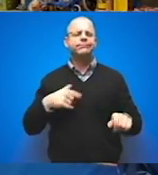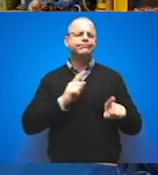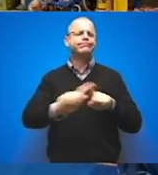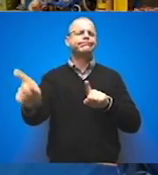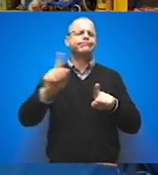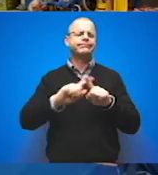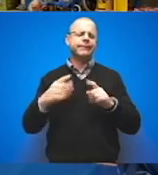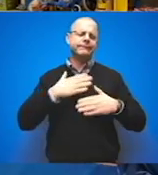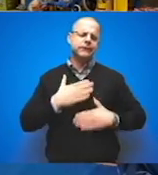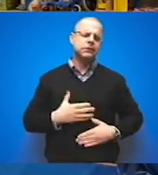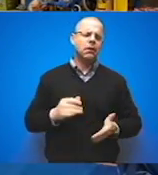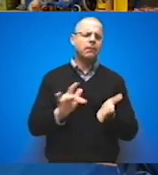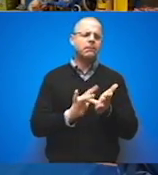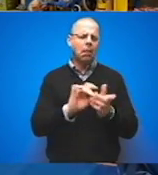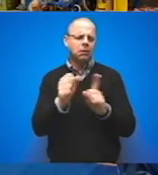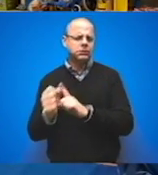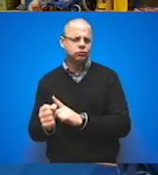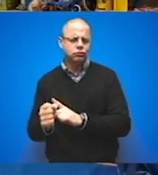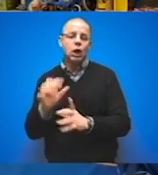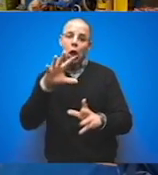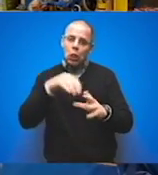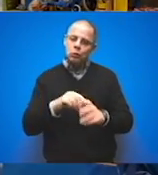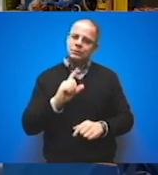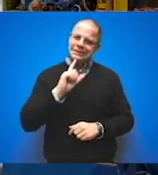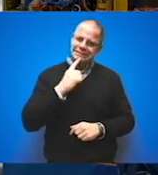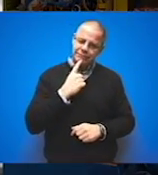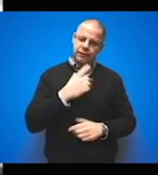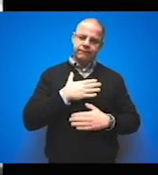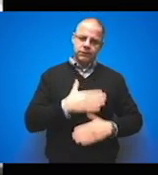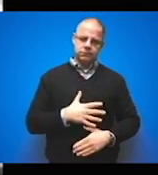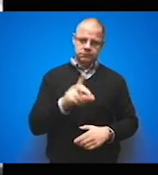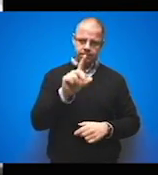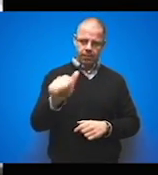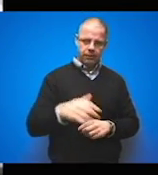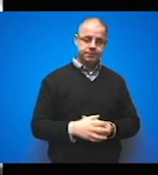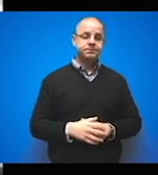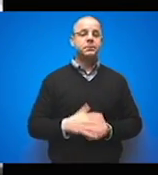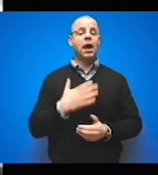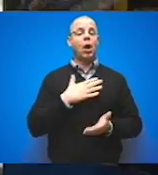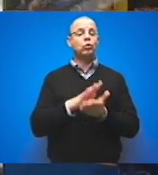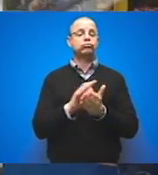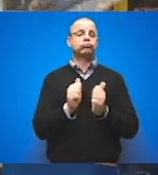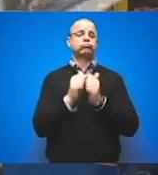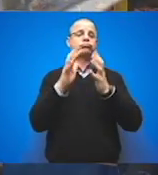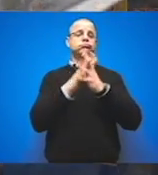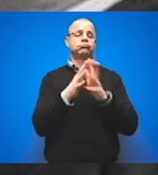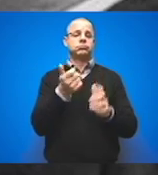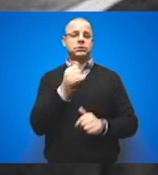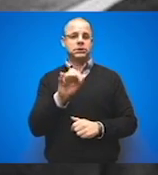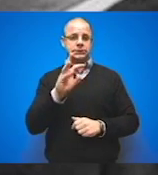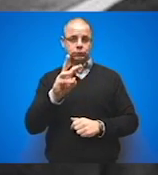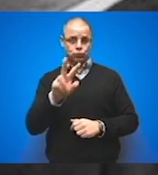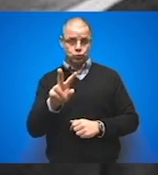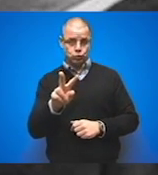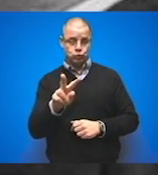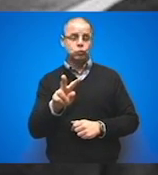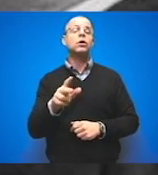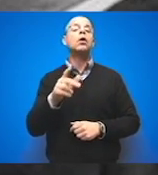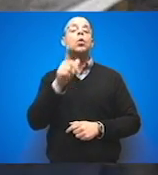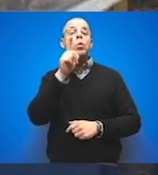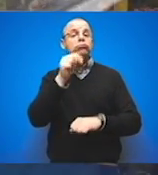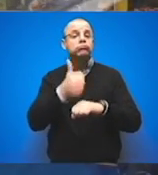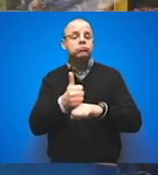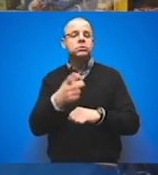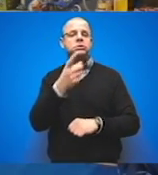school was founded in 1962 by Dr. Henry Viscardi, who was a global advocate for disability rights and advisor to eight